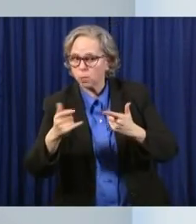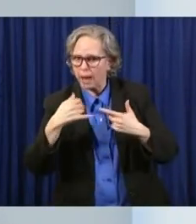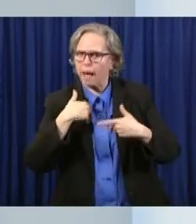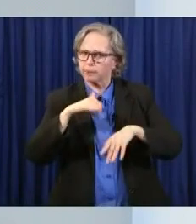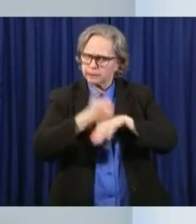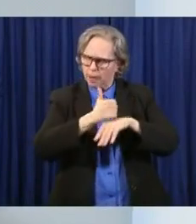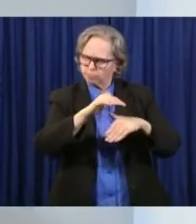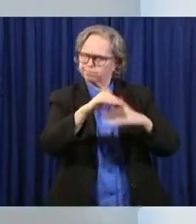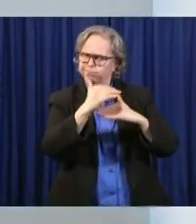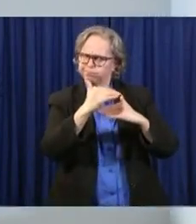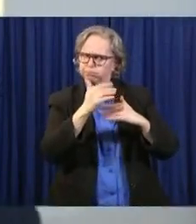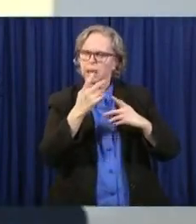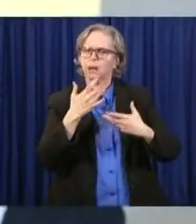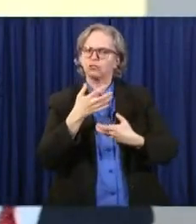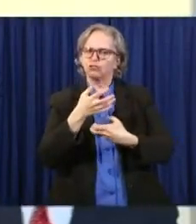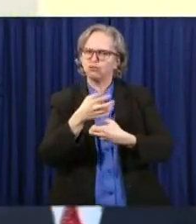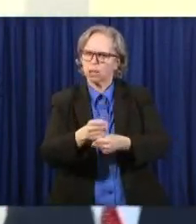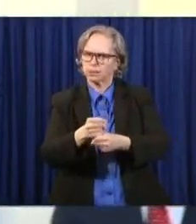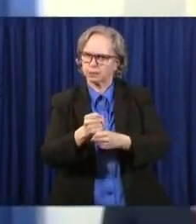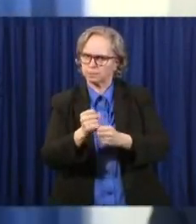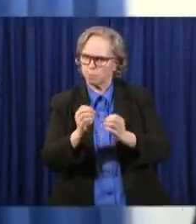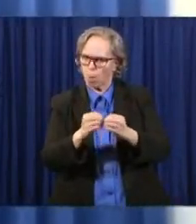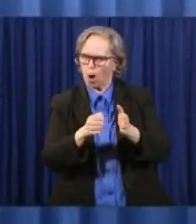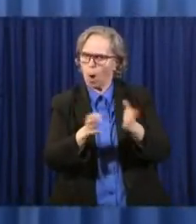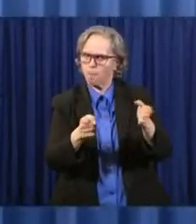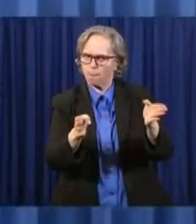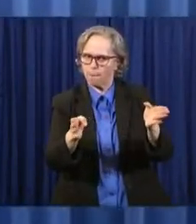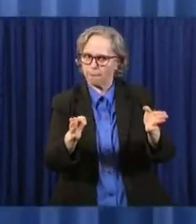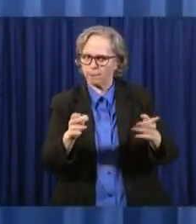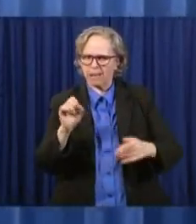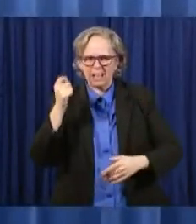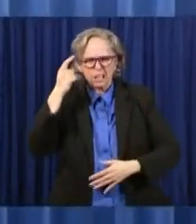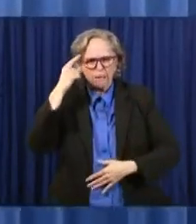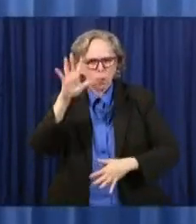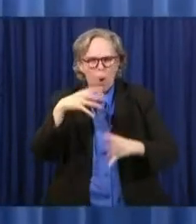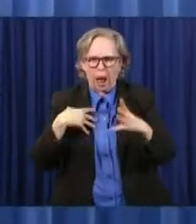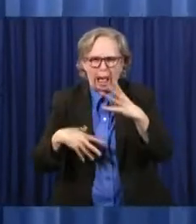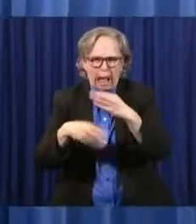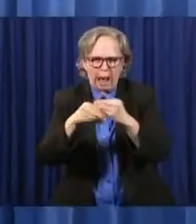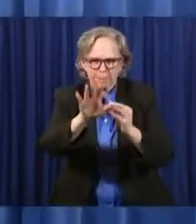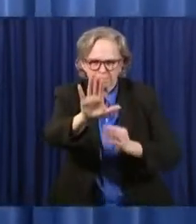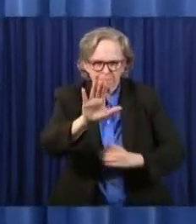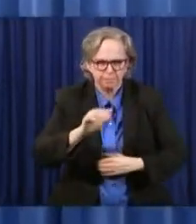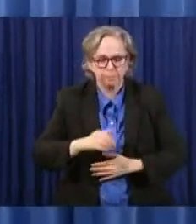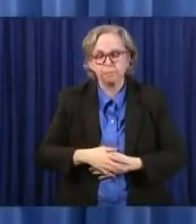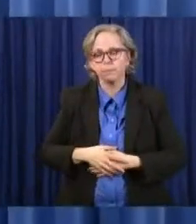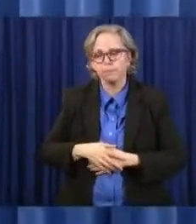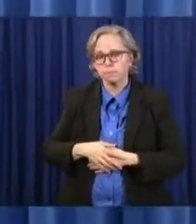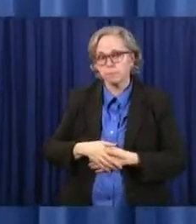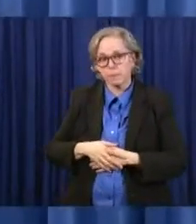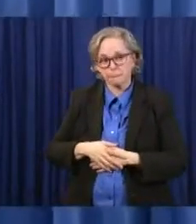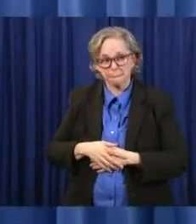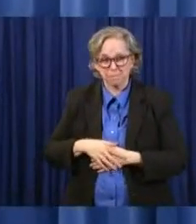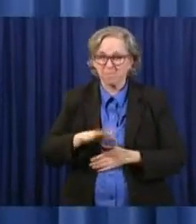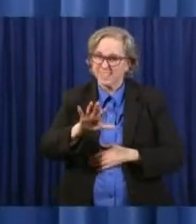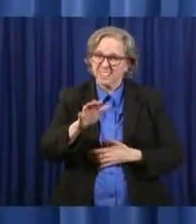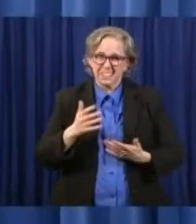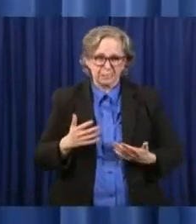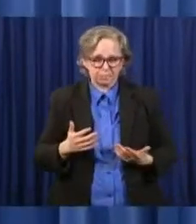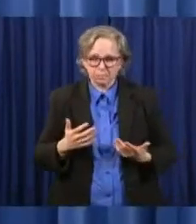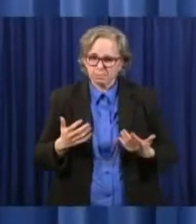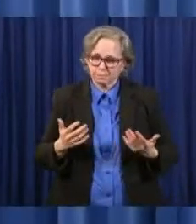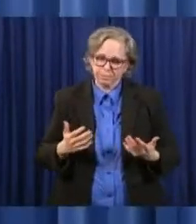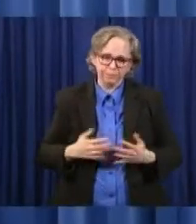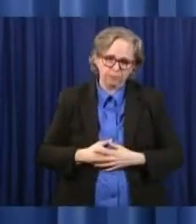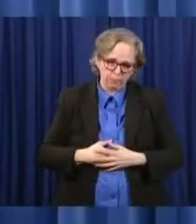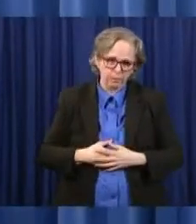more and more every day. Let me just add one thing to that, Jack. We're moving, certainly moving away as